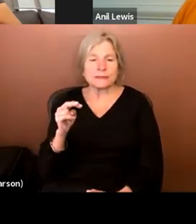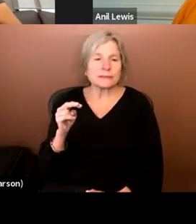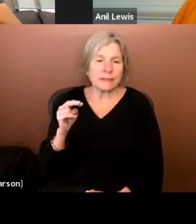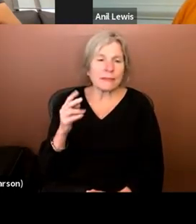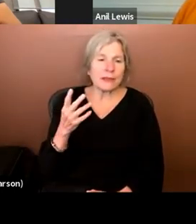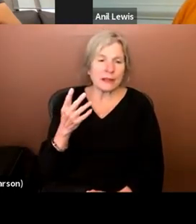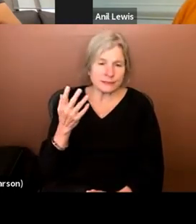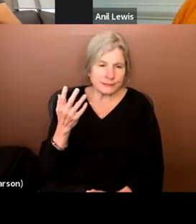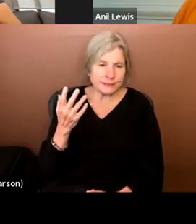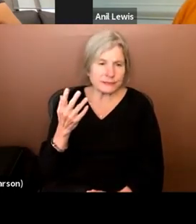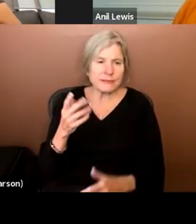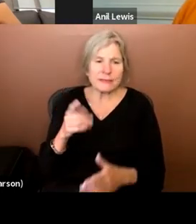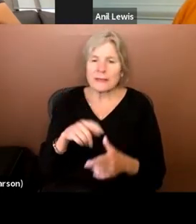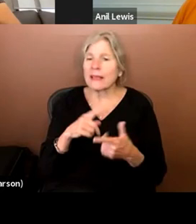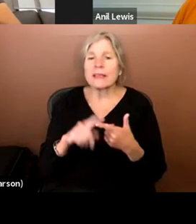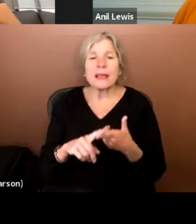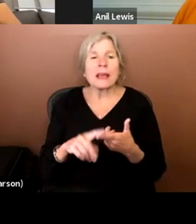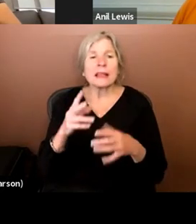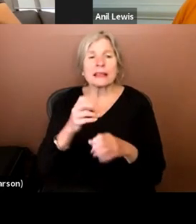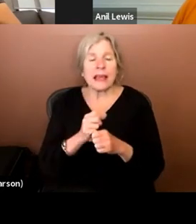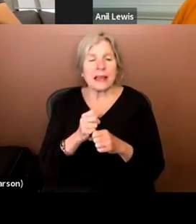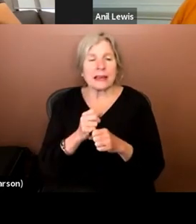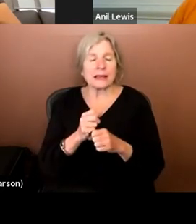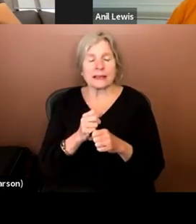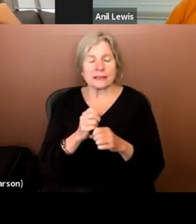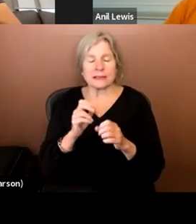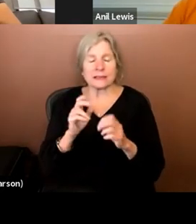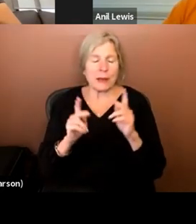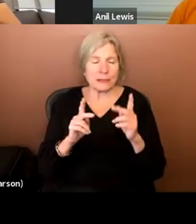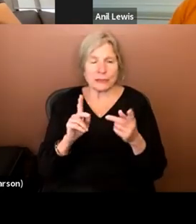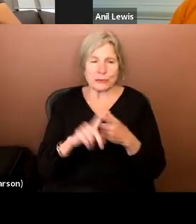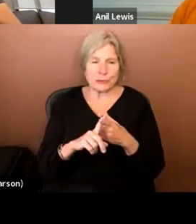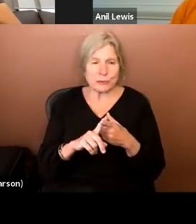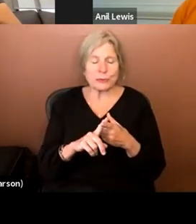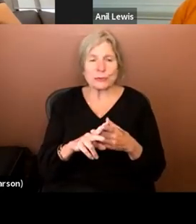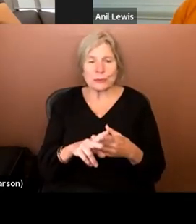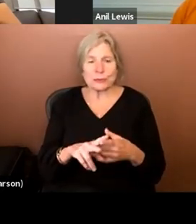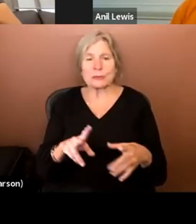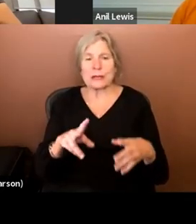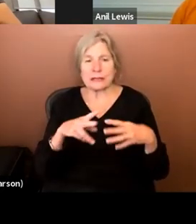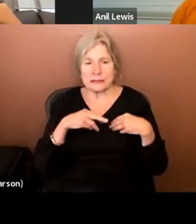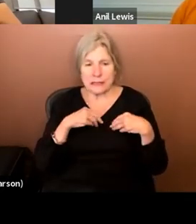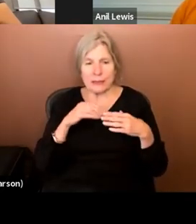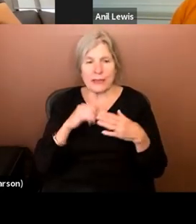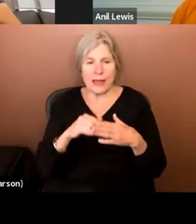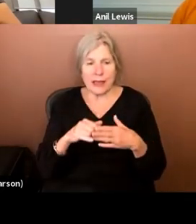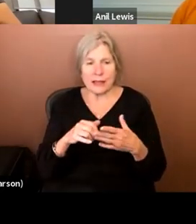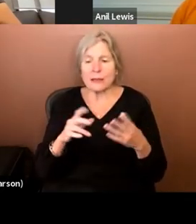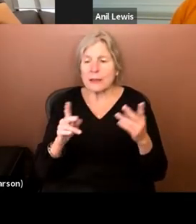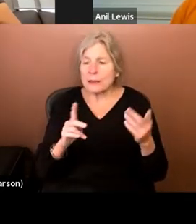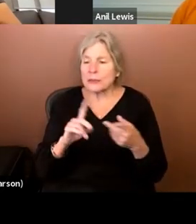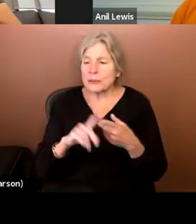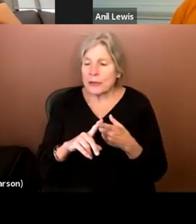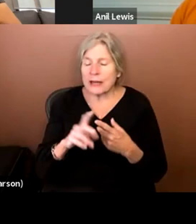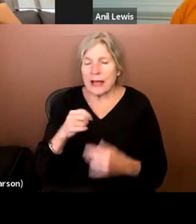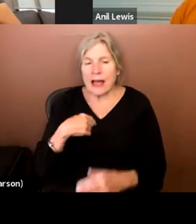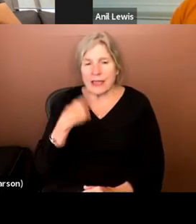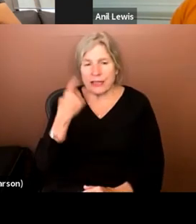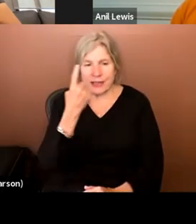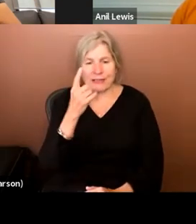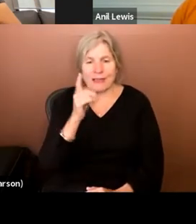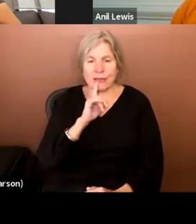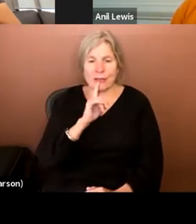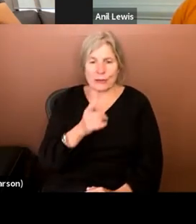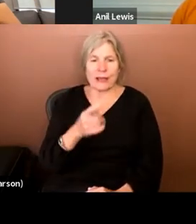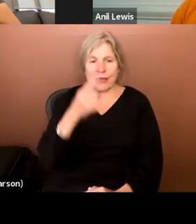and, and then getting the public to, to buy into that, you know, and, uh, public to, and, and I think that really,